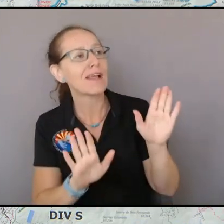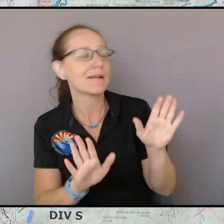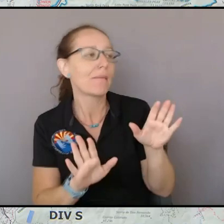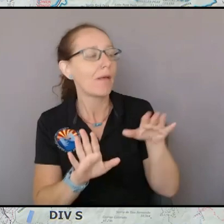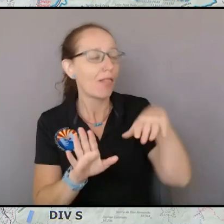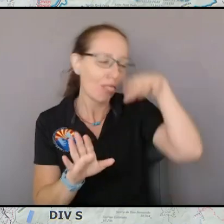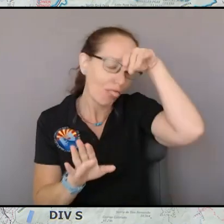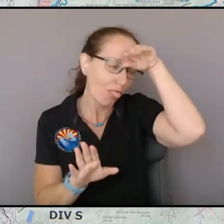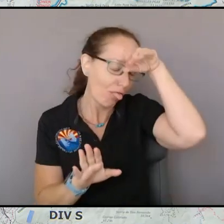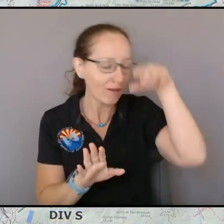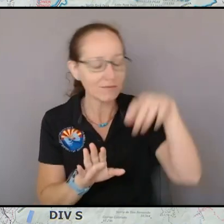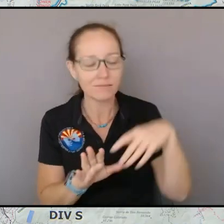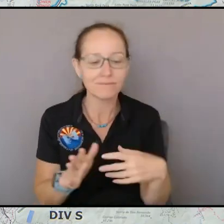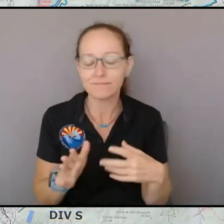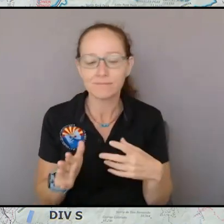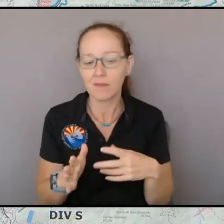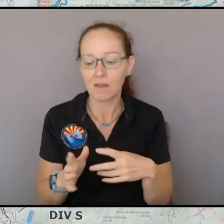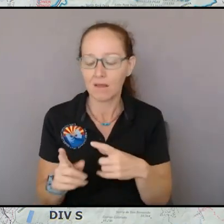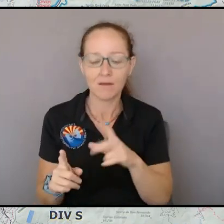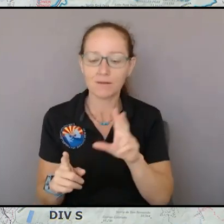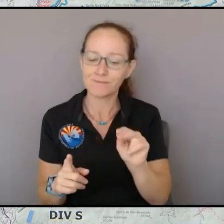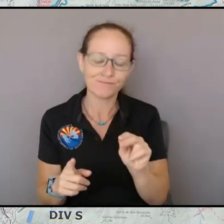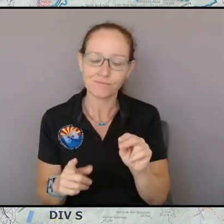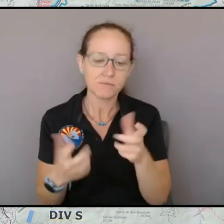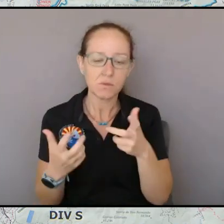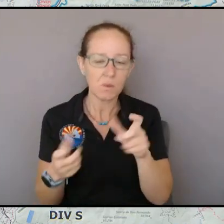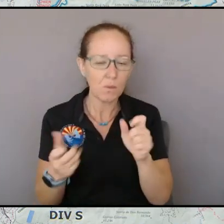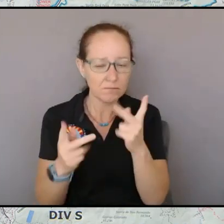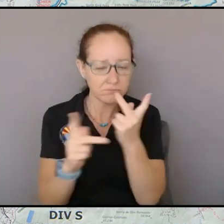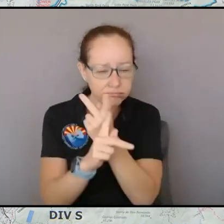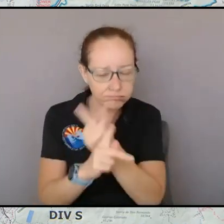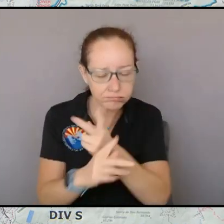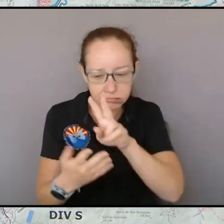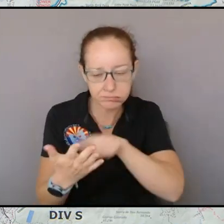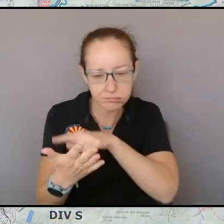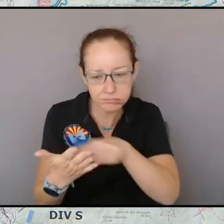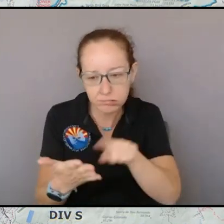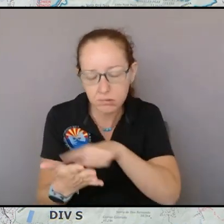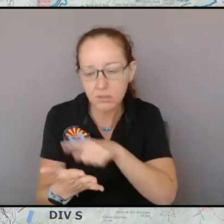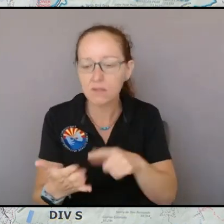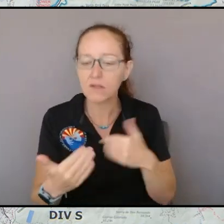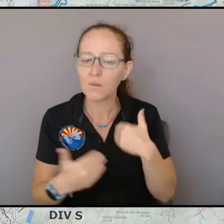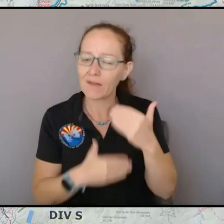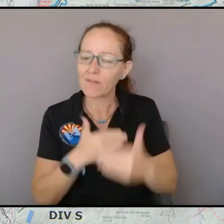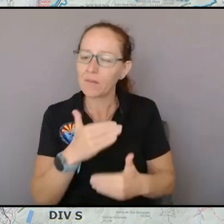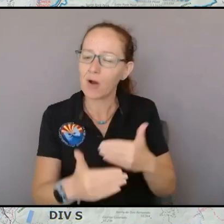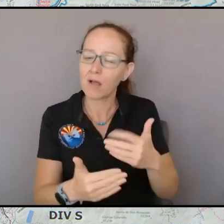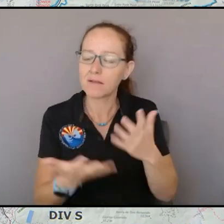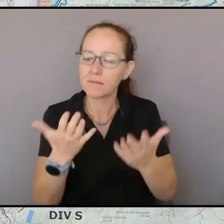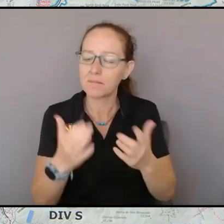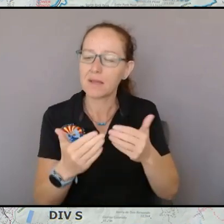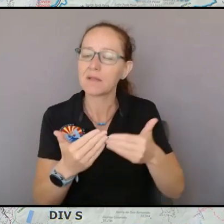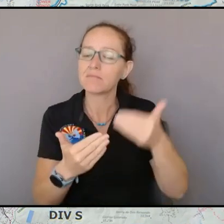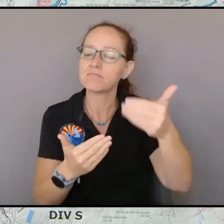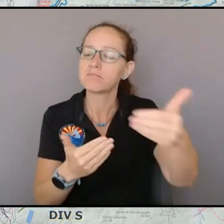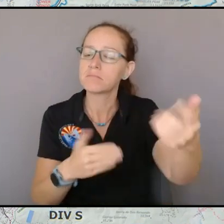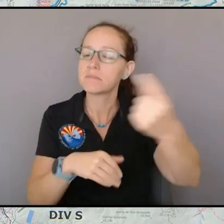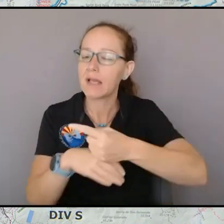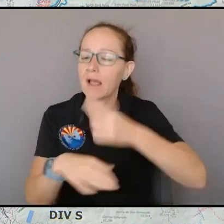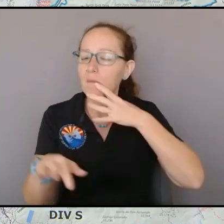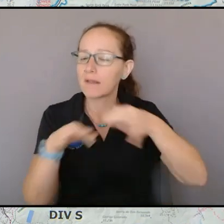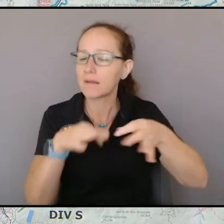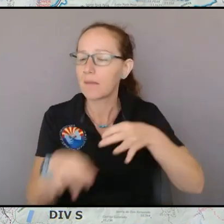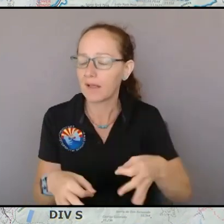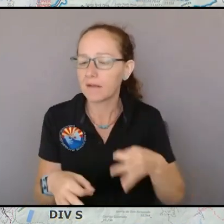just parroting what they thought so those processes of maybe I'll talk about them in future days but those processes are critical because